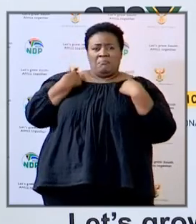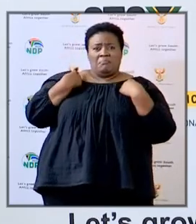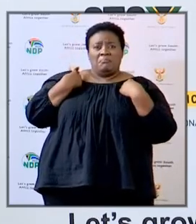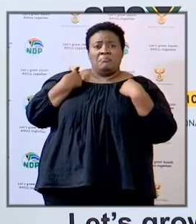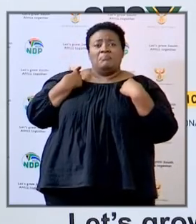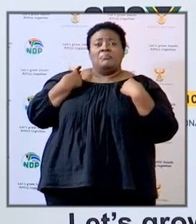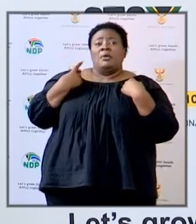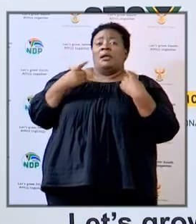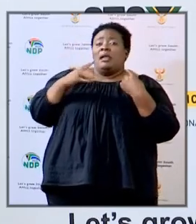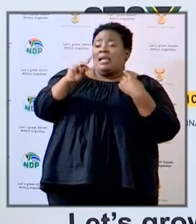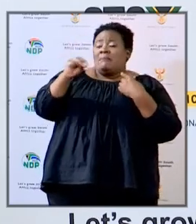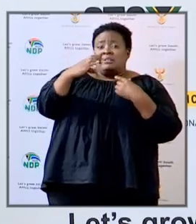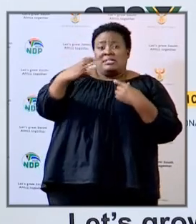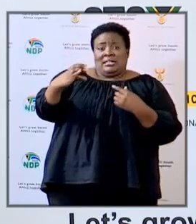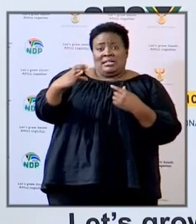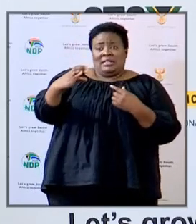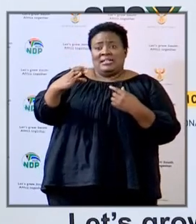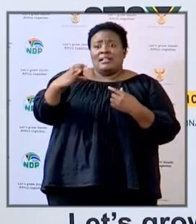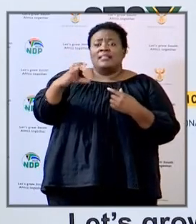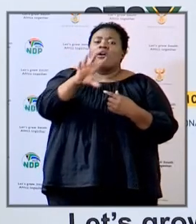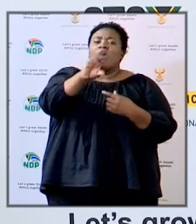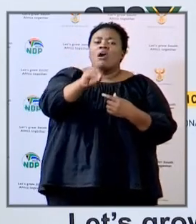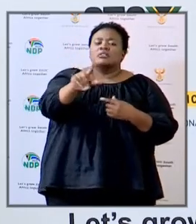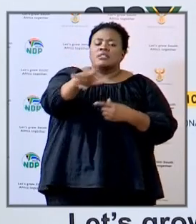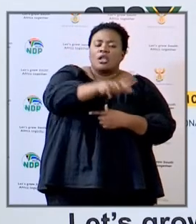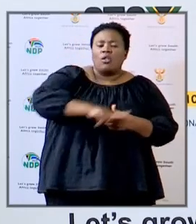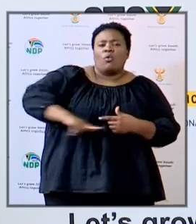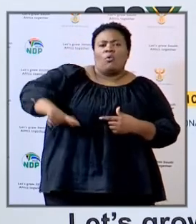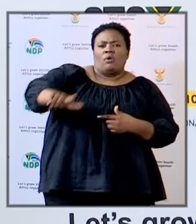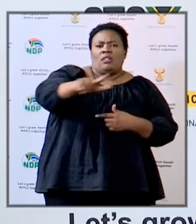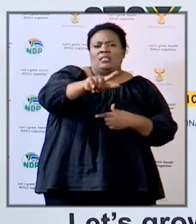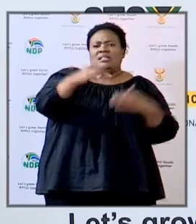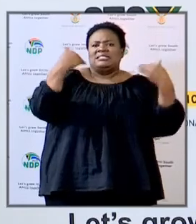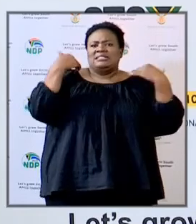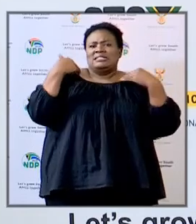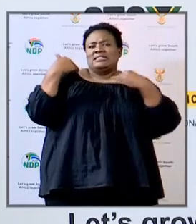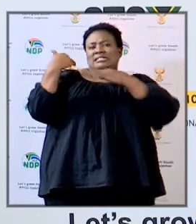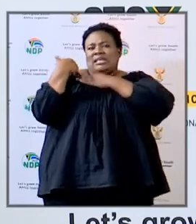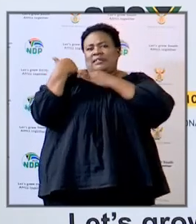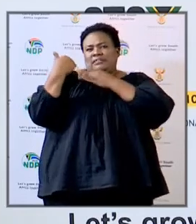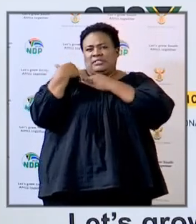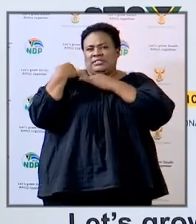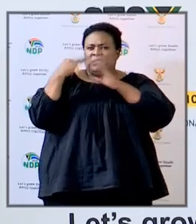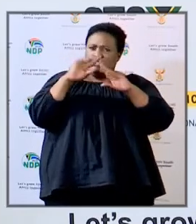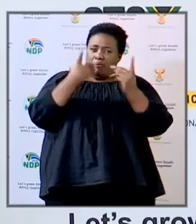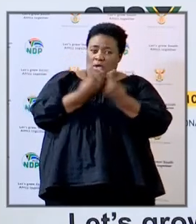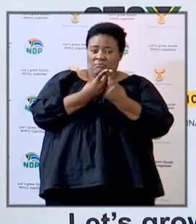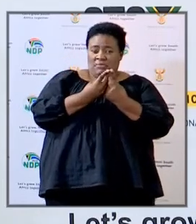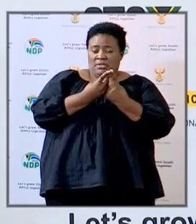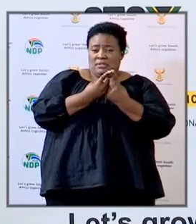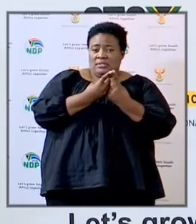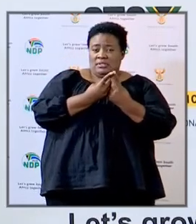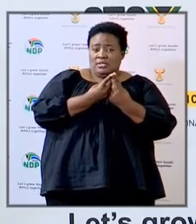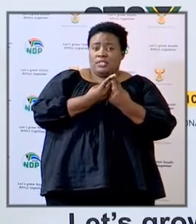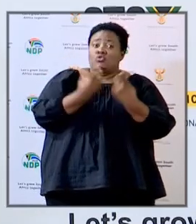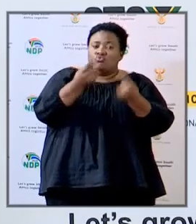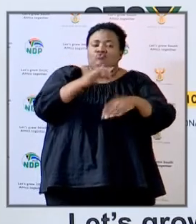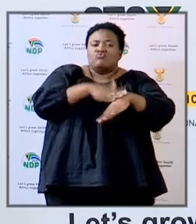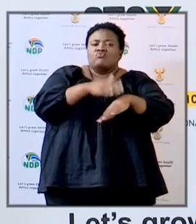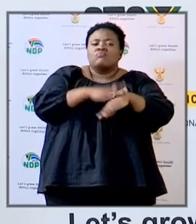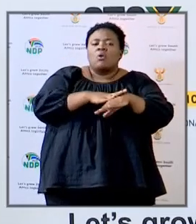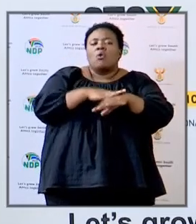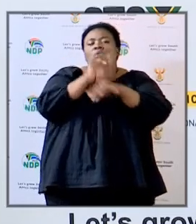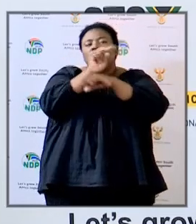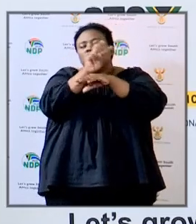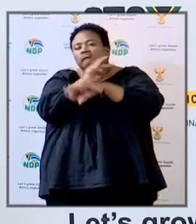speak for himself they had requested their local safety department to do more